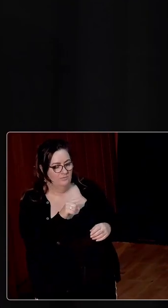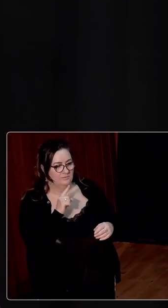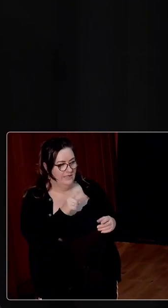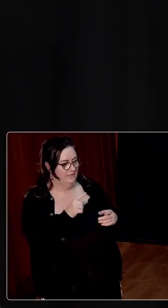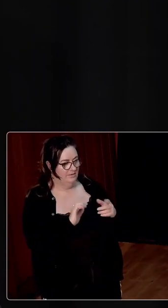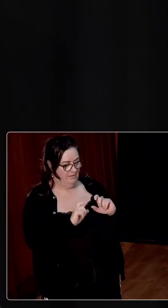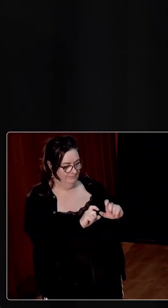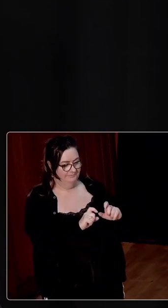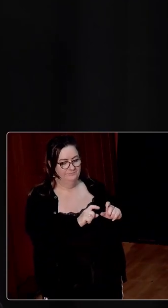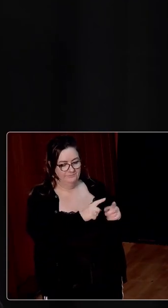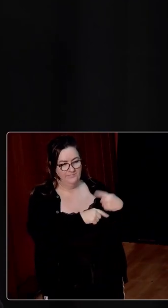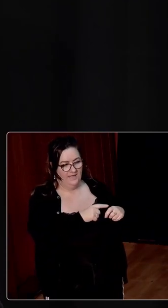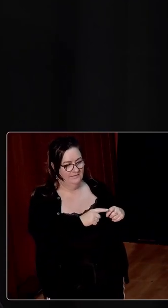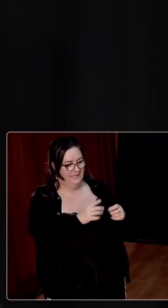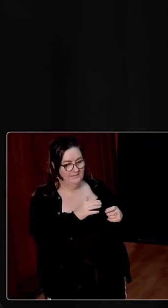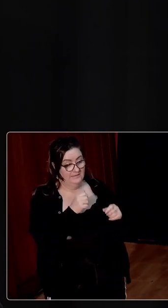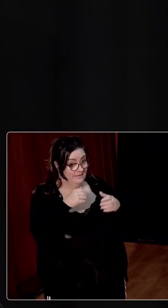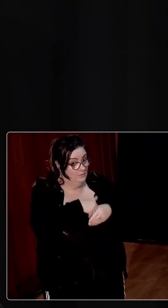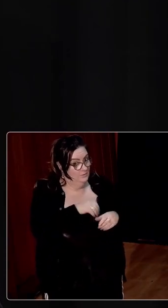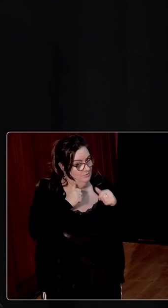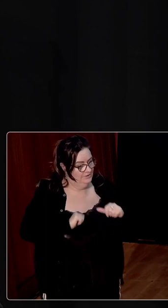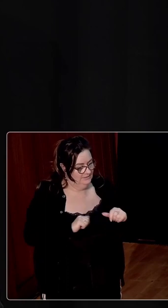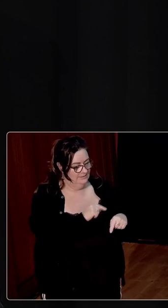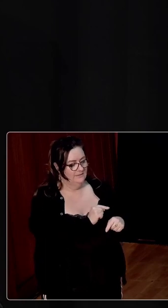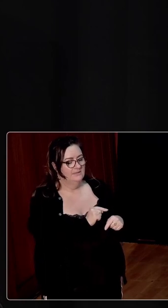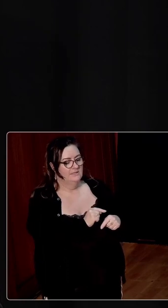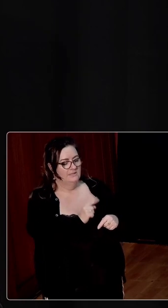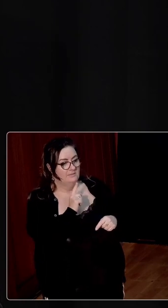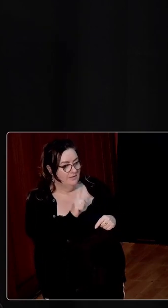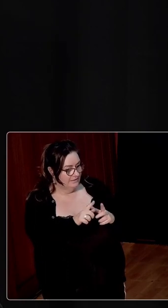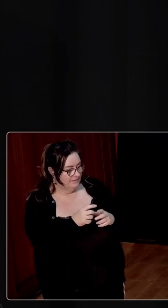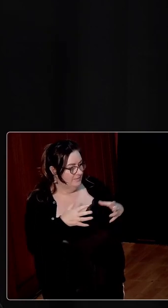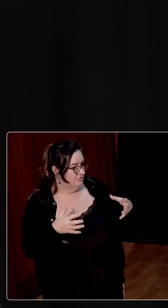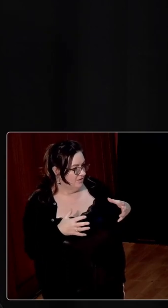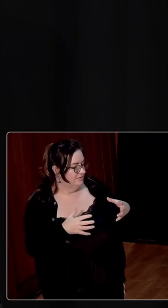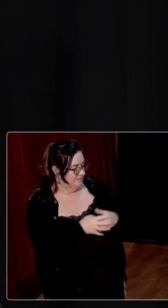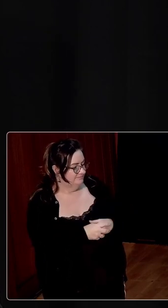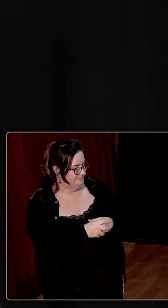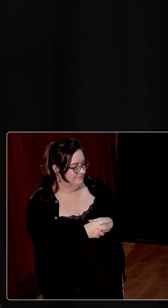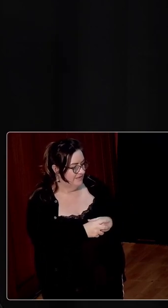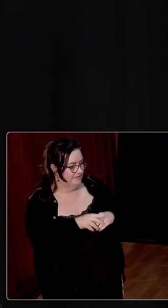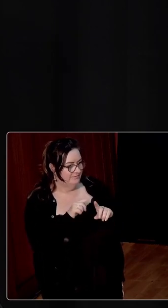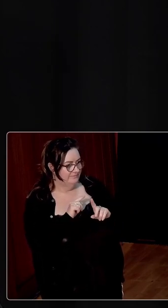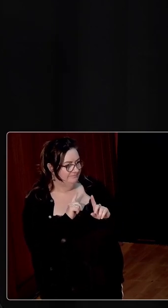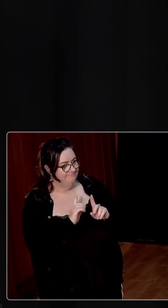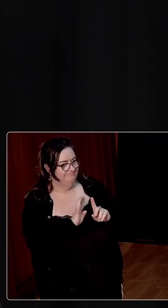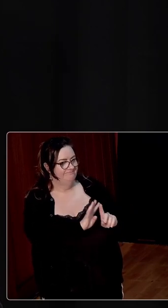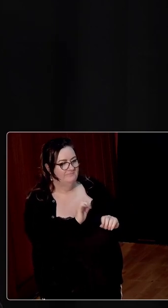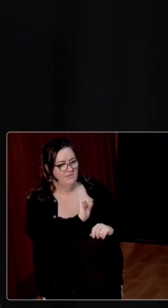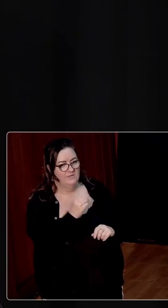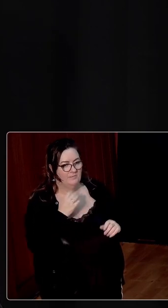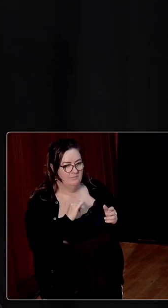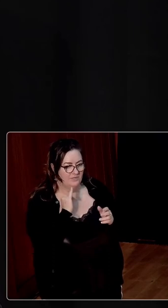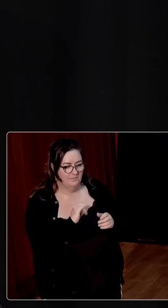sustained in Mayo by the population, and that includes priests. However, I mean, a majority would have followed their bishops and would have been in